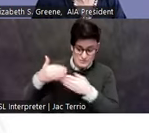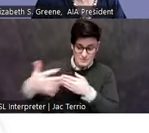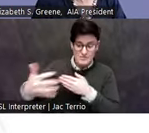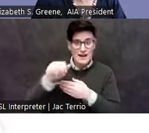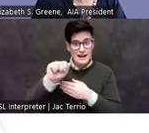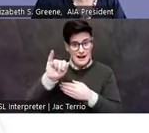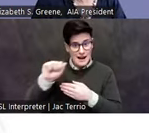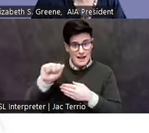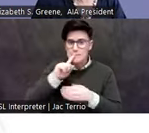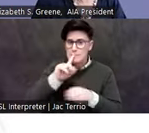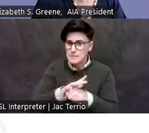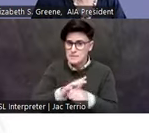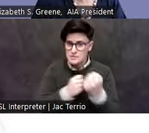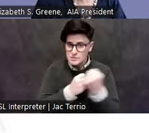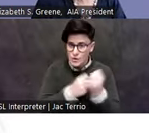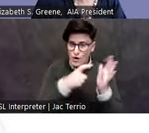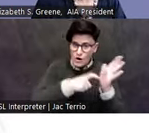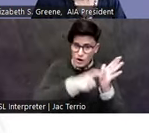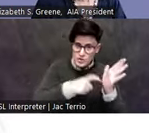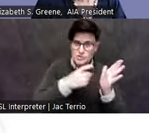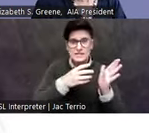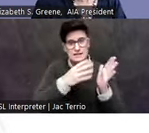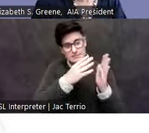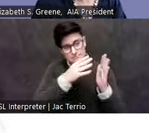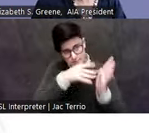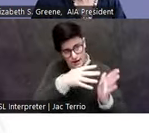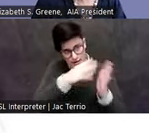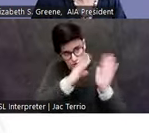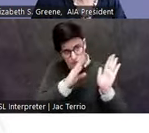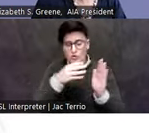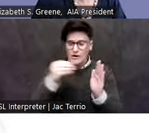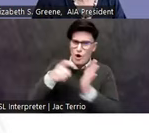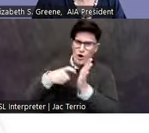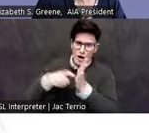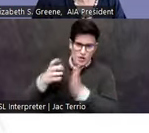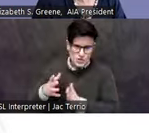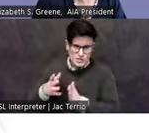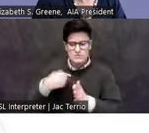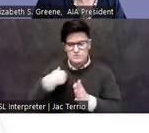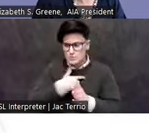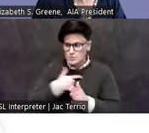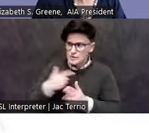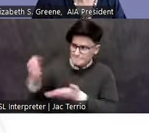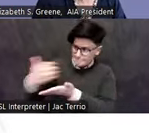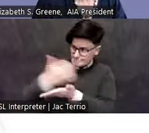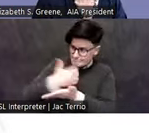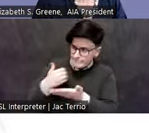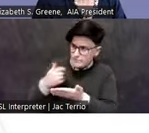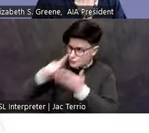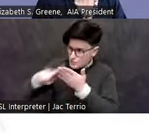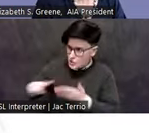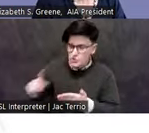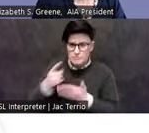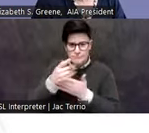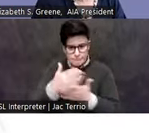supporting archaeology and archaeologists to publishing and disseminating the results of archaeological research and